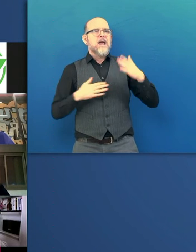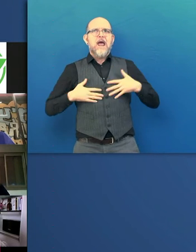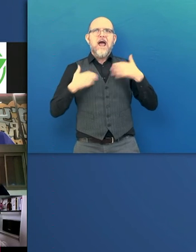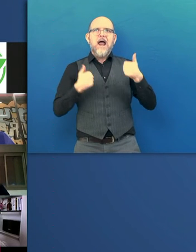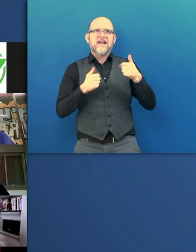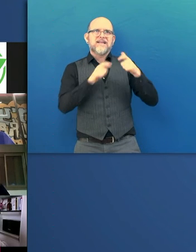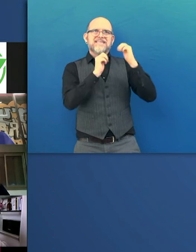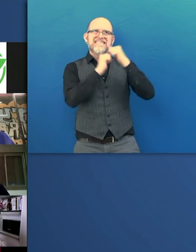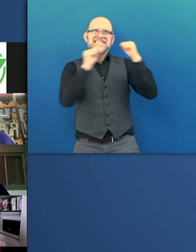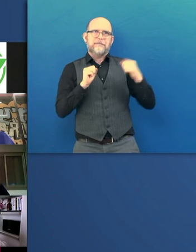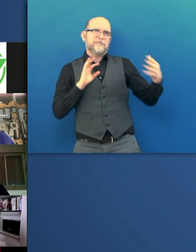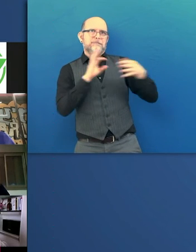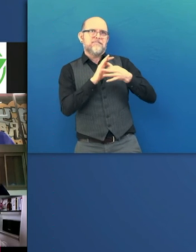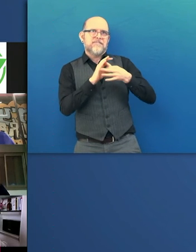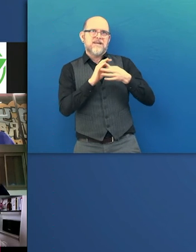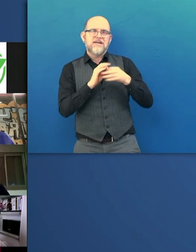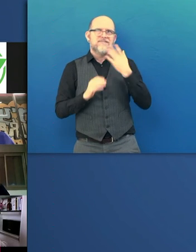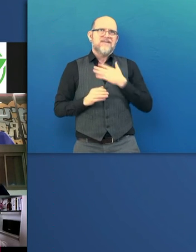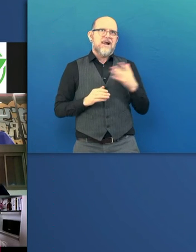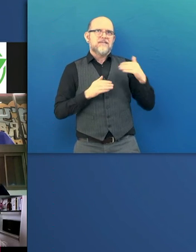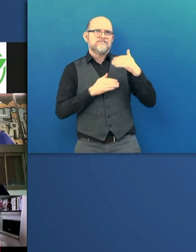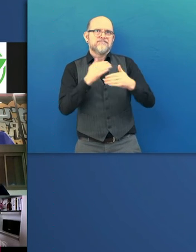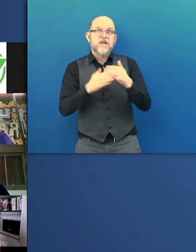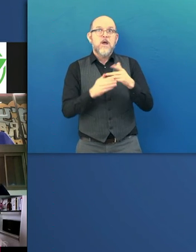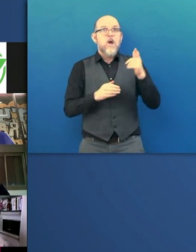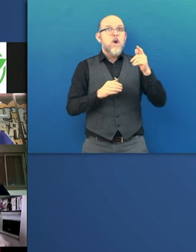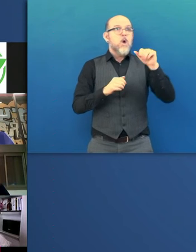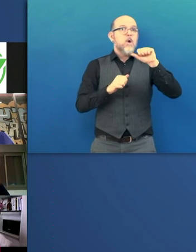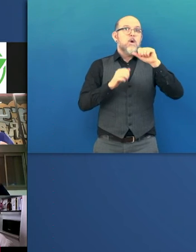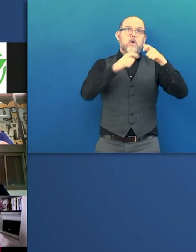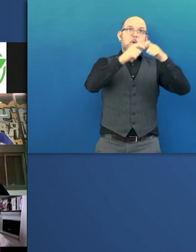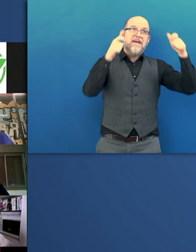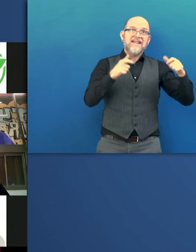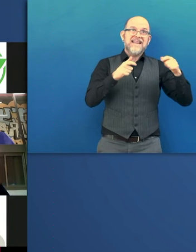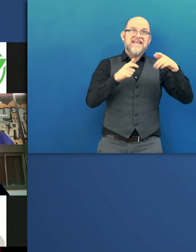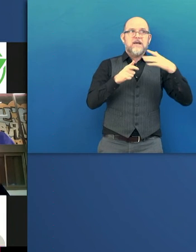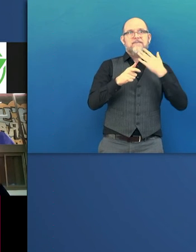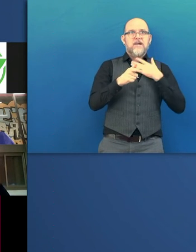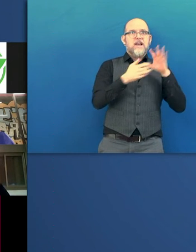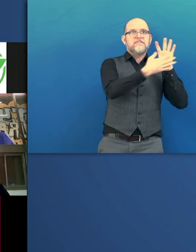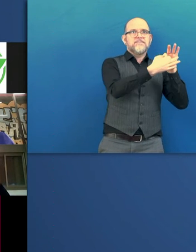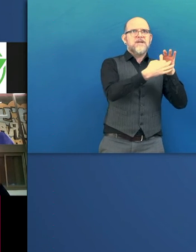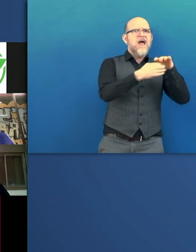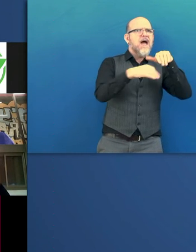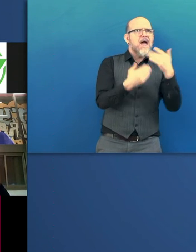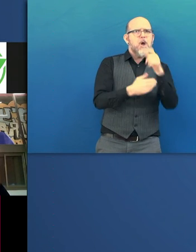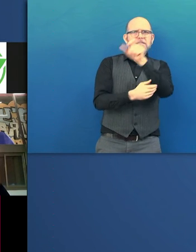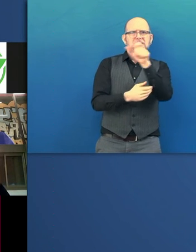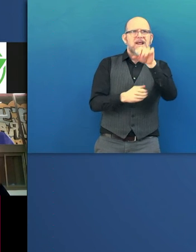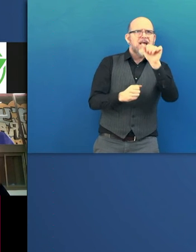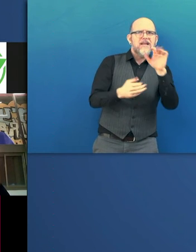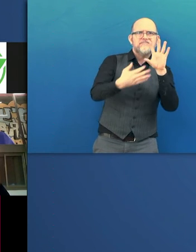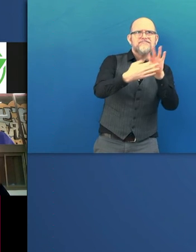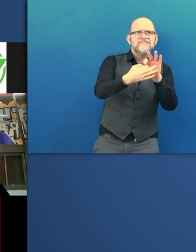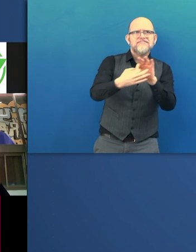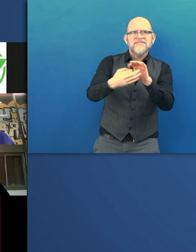We can see the potential of this, integrating this in the market. We know our user. We know how to get to them through distributors, through associations that